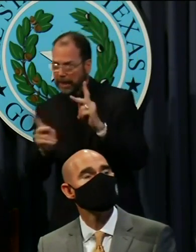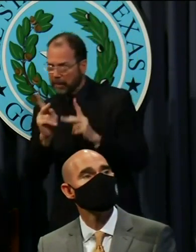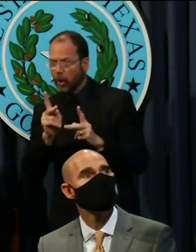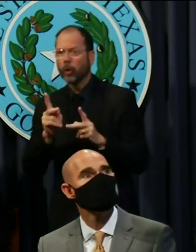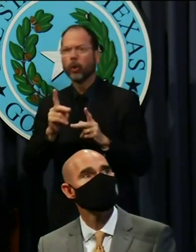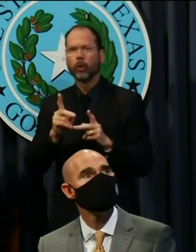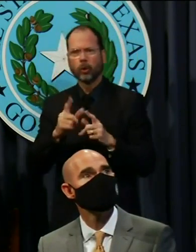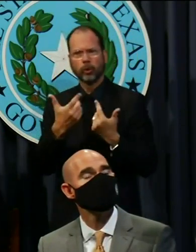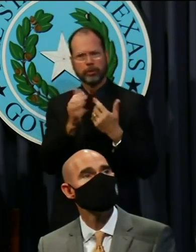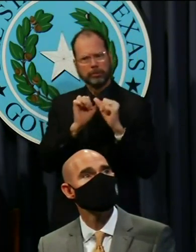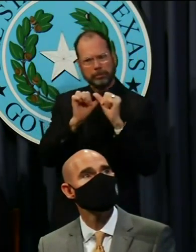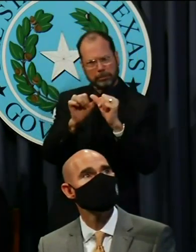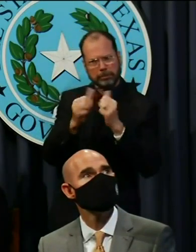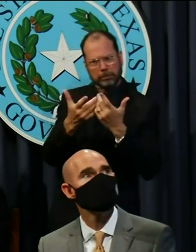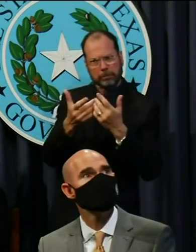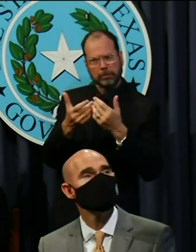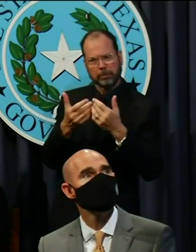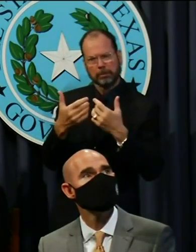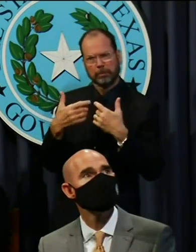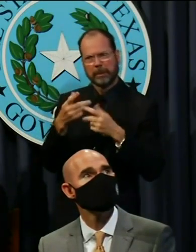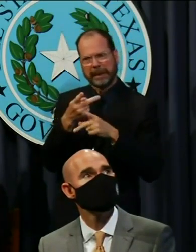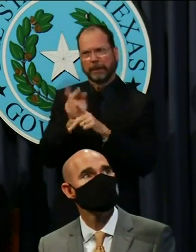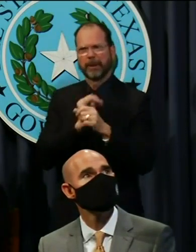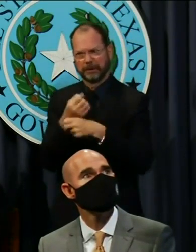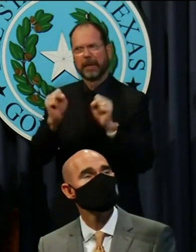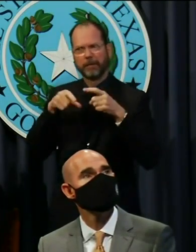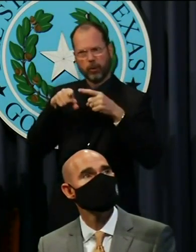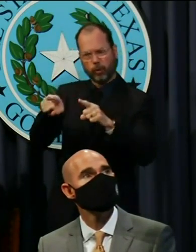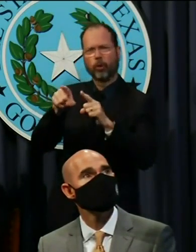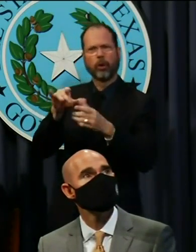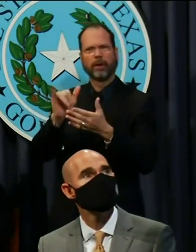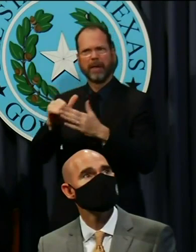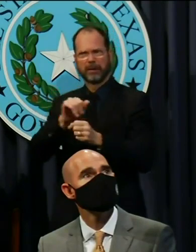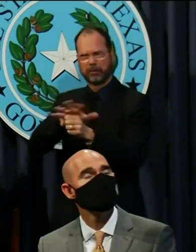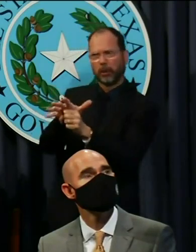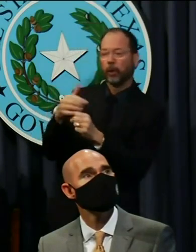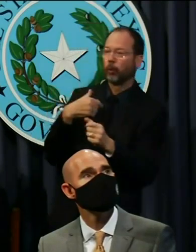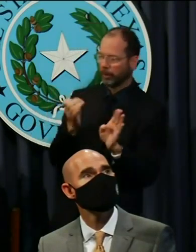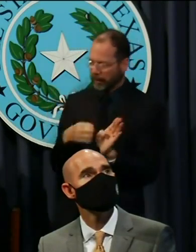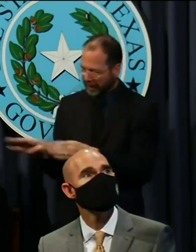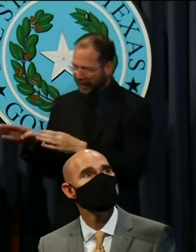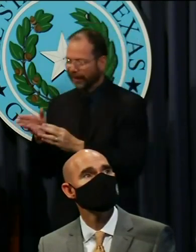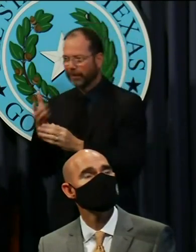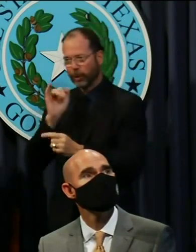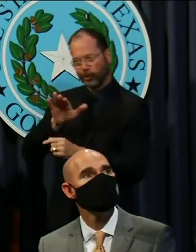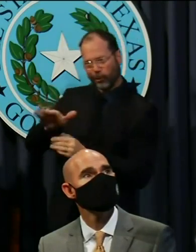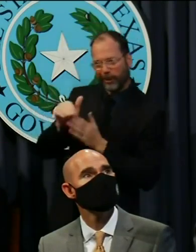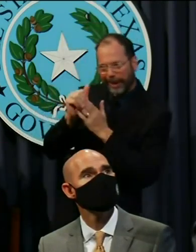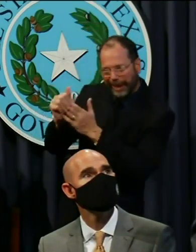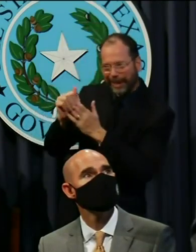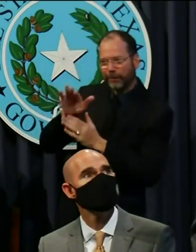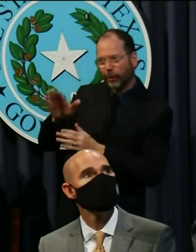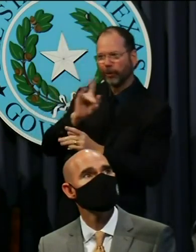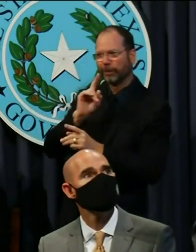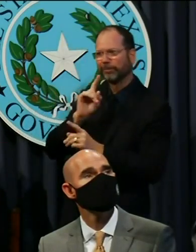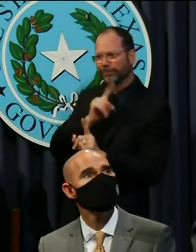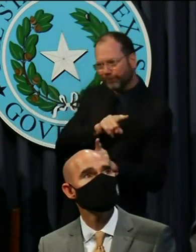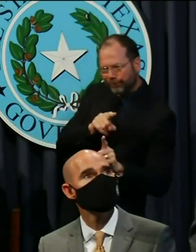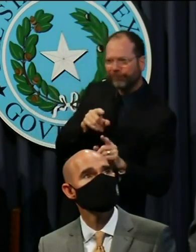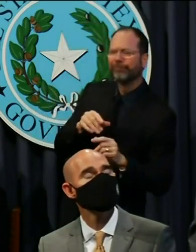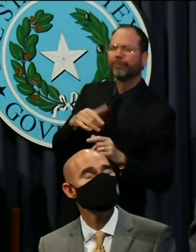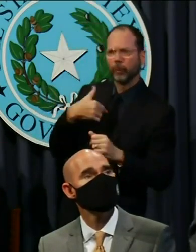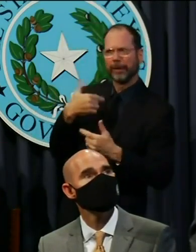take to sustain ourselves through the pandemic. We prepared for that through your leadership and direction. We